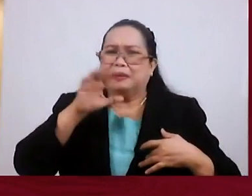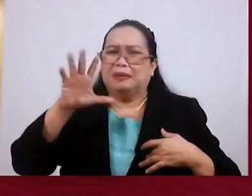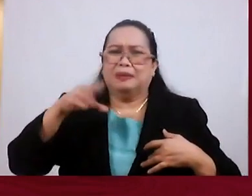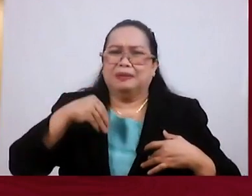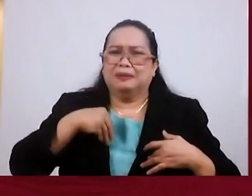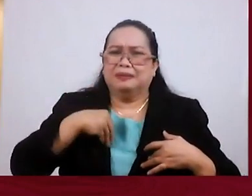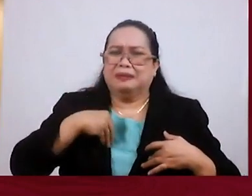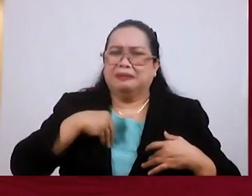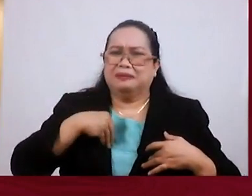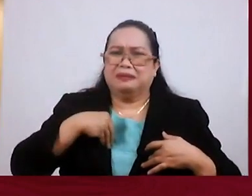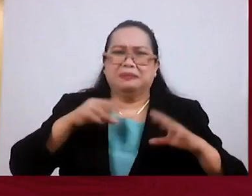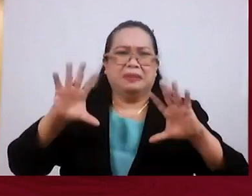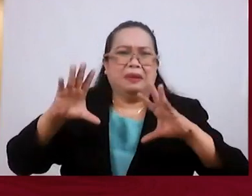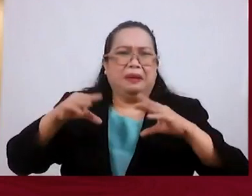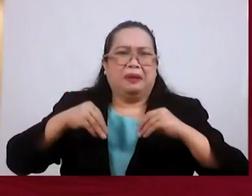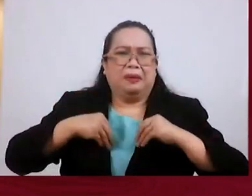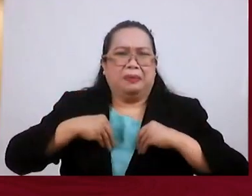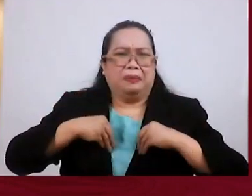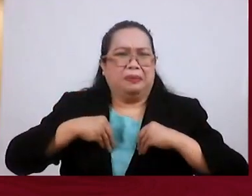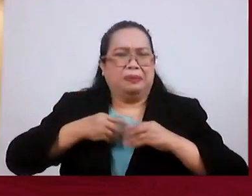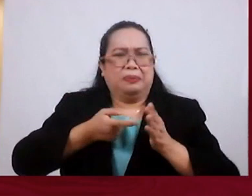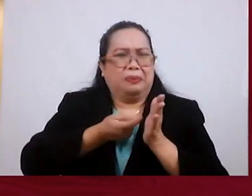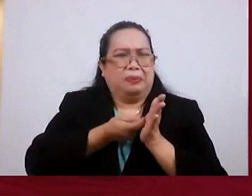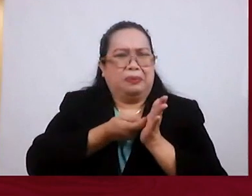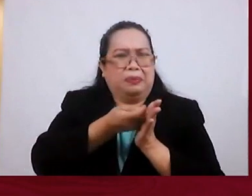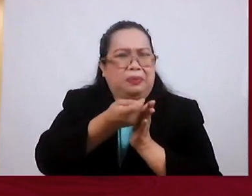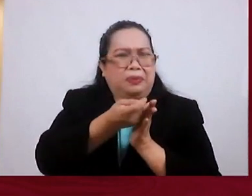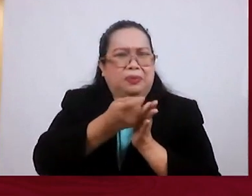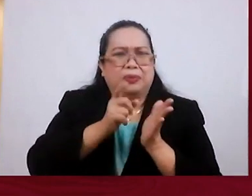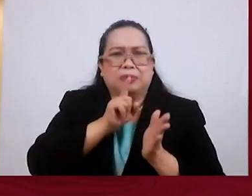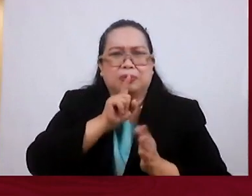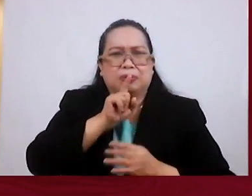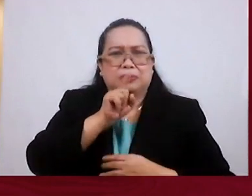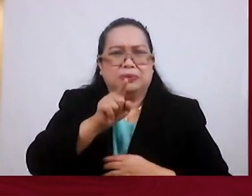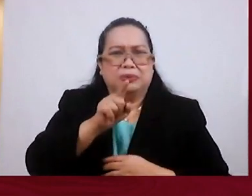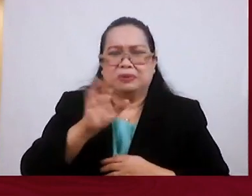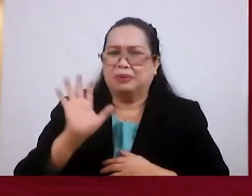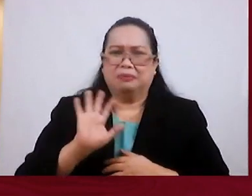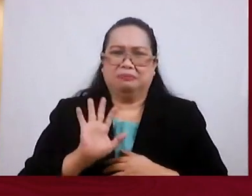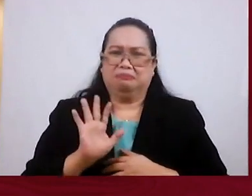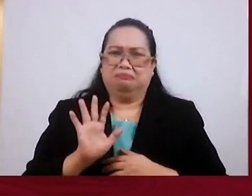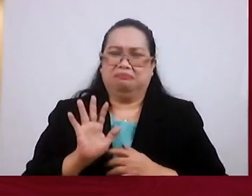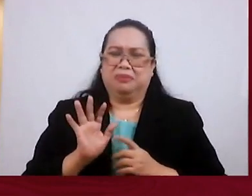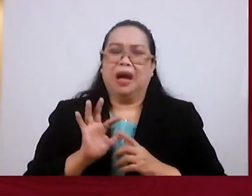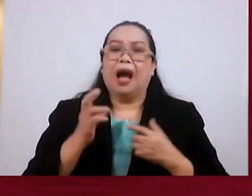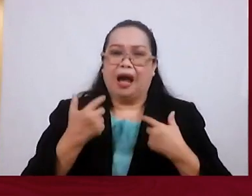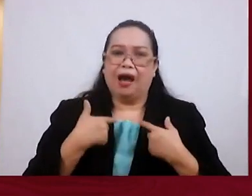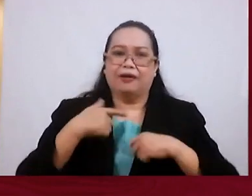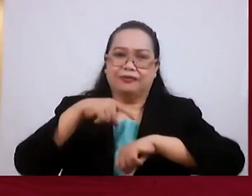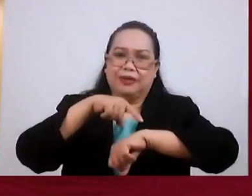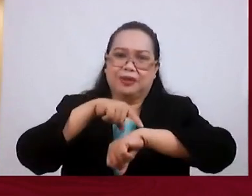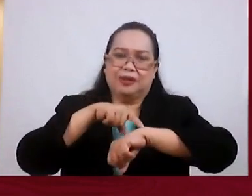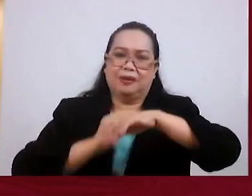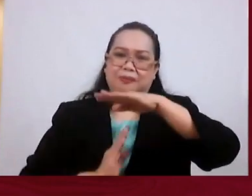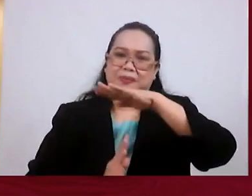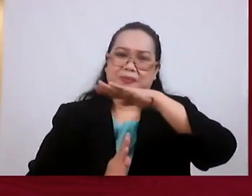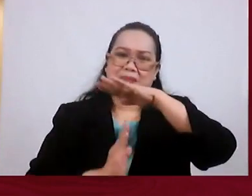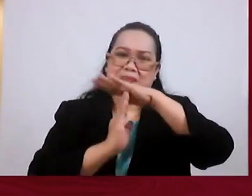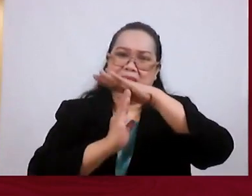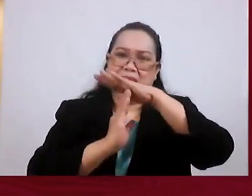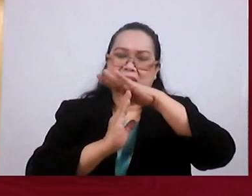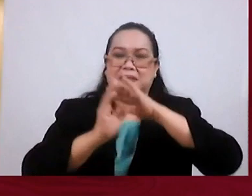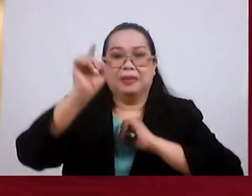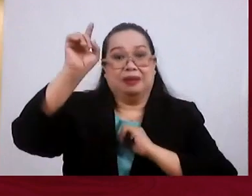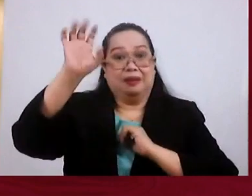absorb the truth. So, friends, there is a time that perhaps